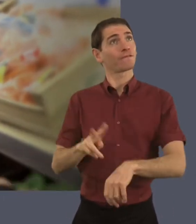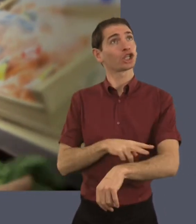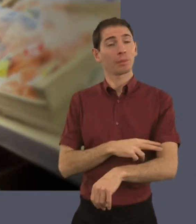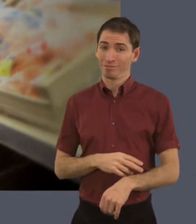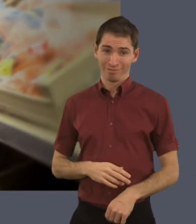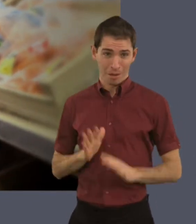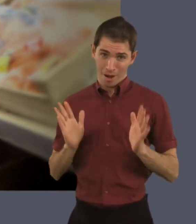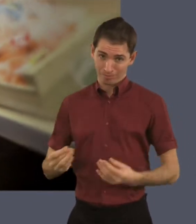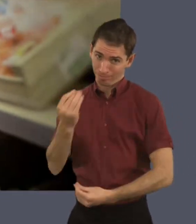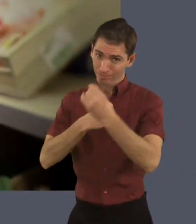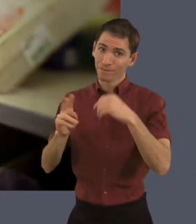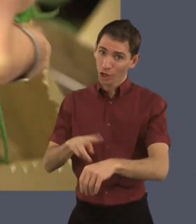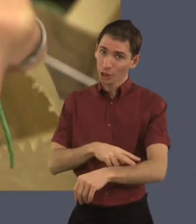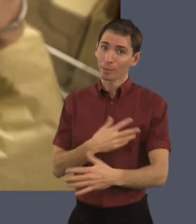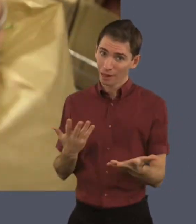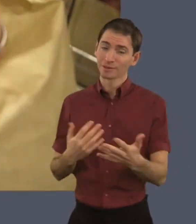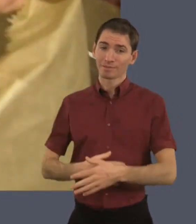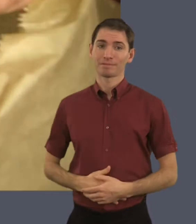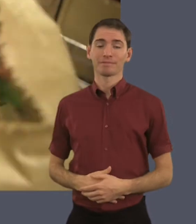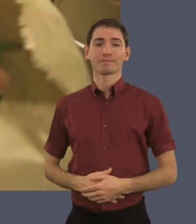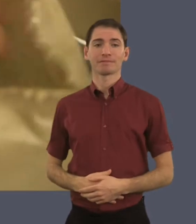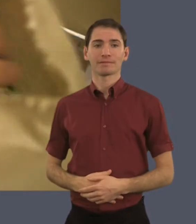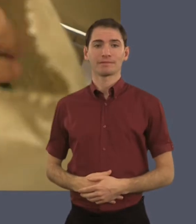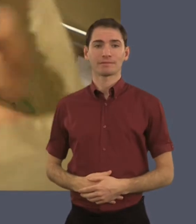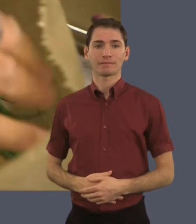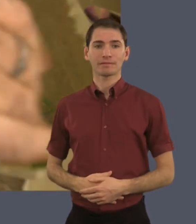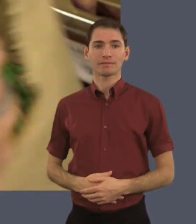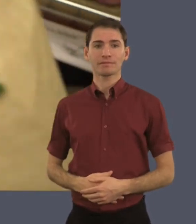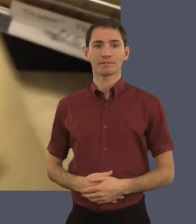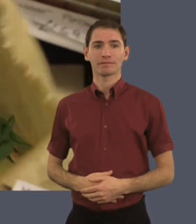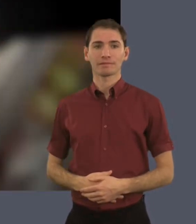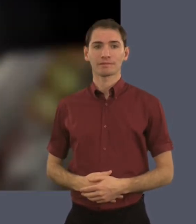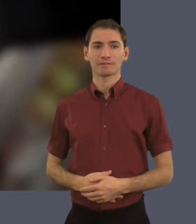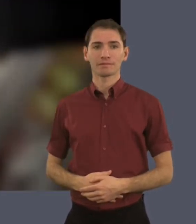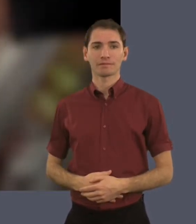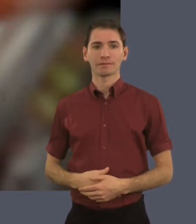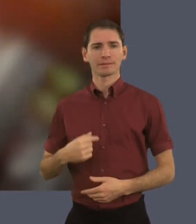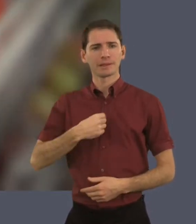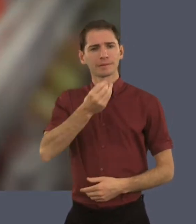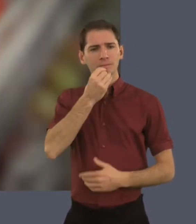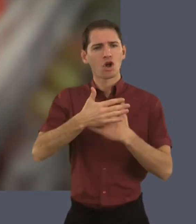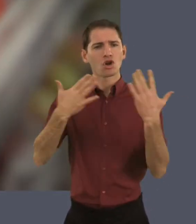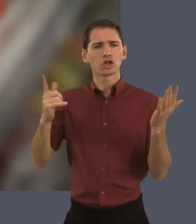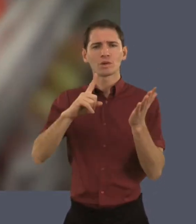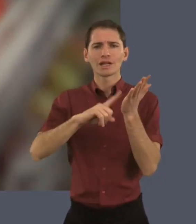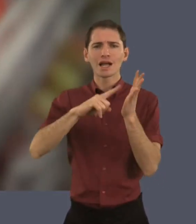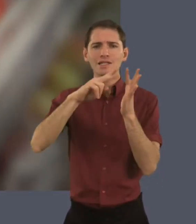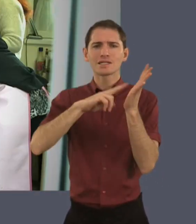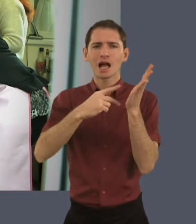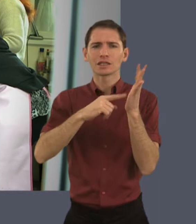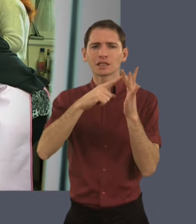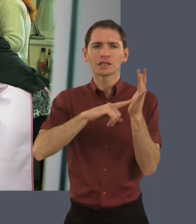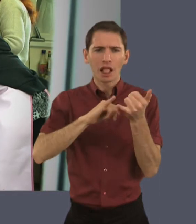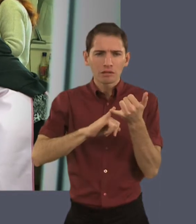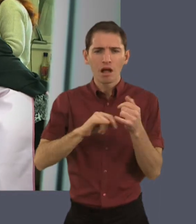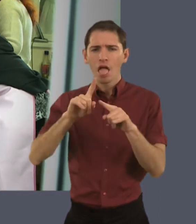of life, basically. I cannot now live without vegetables. I am taking a lot of